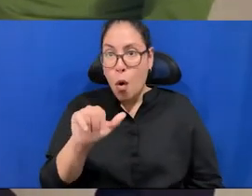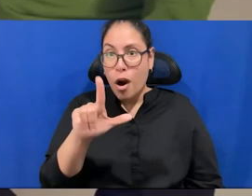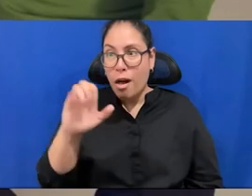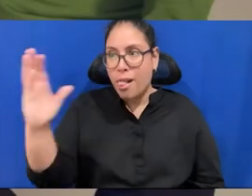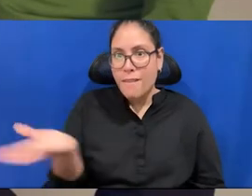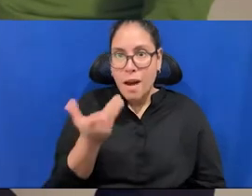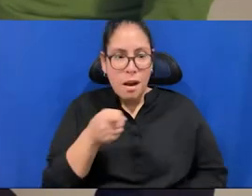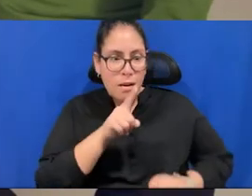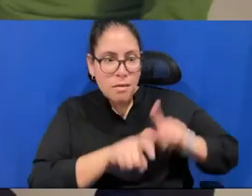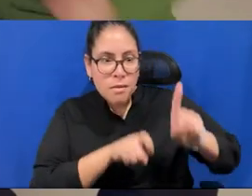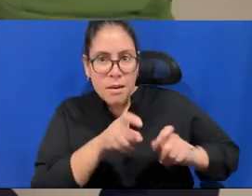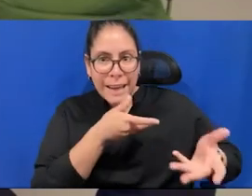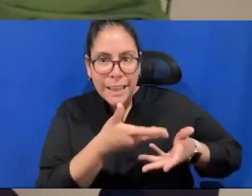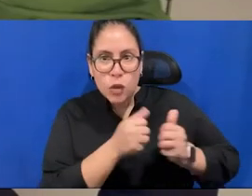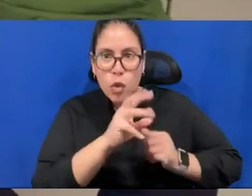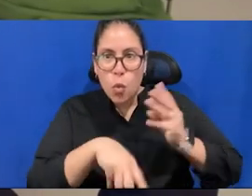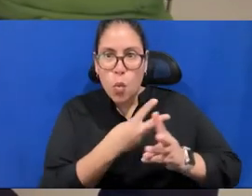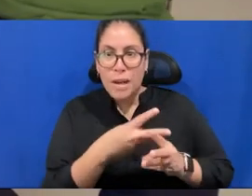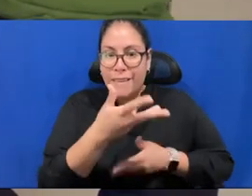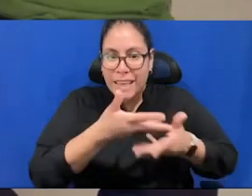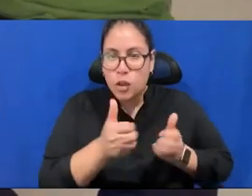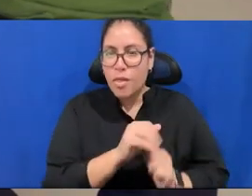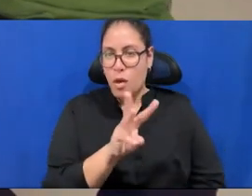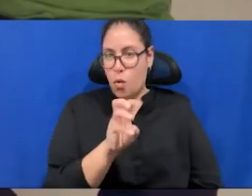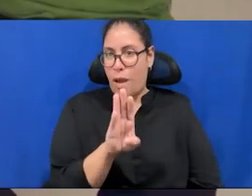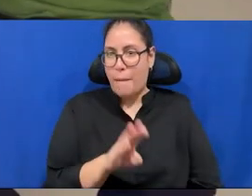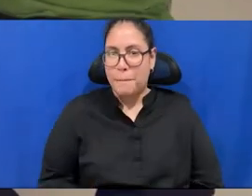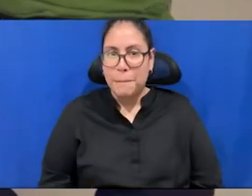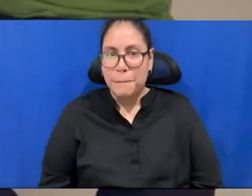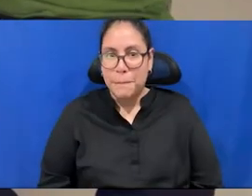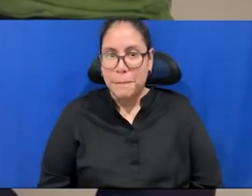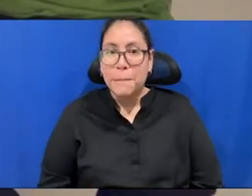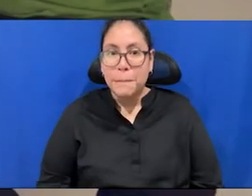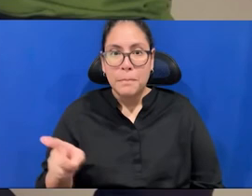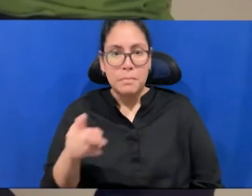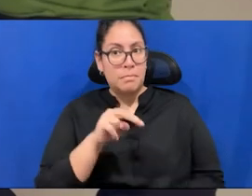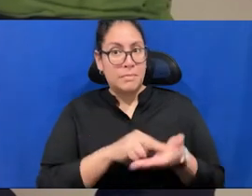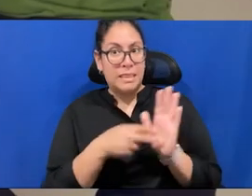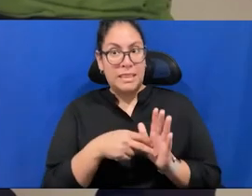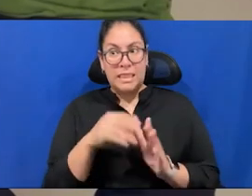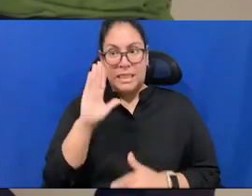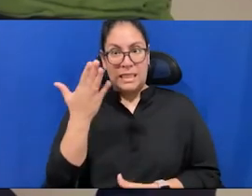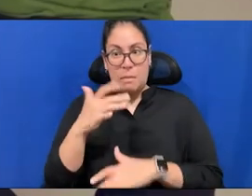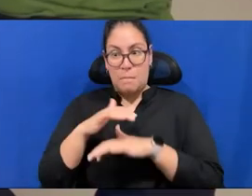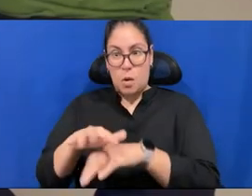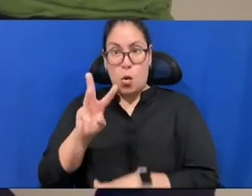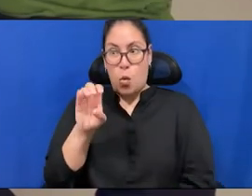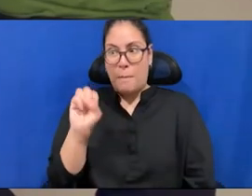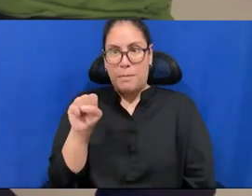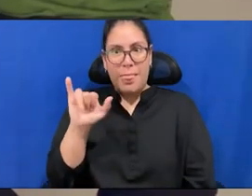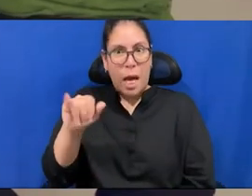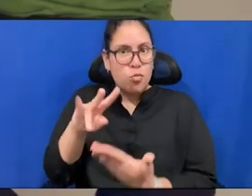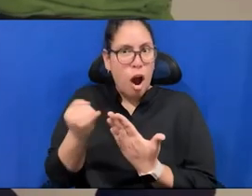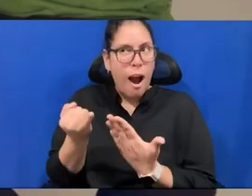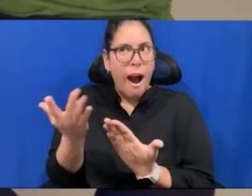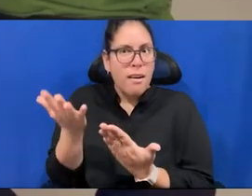of the spiderwebs, hopefully. And we discussed with the spiders their unrealized projects. And I'm, know we are out of time, but I have to ask you, uh, the only